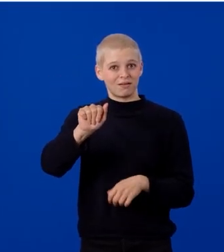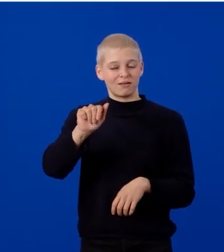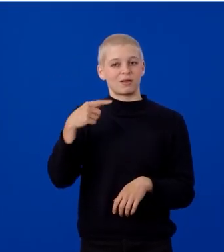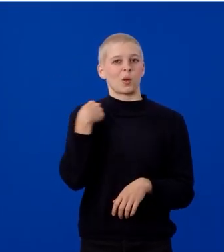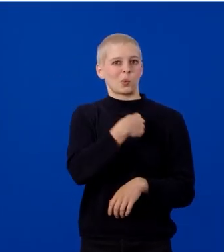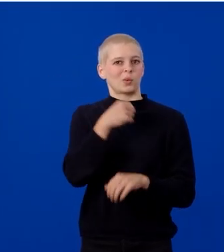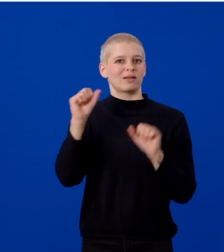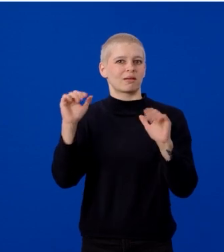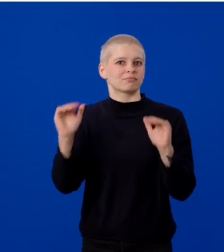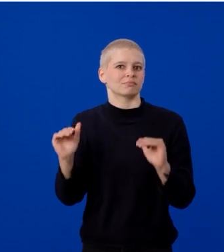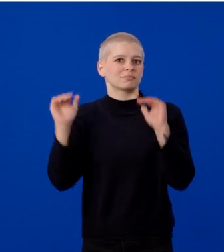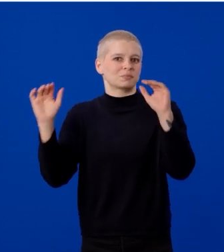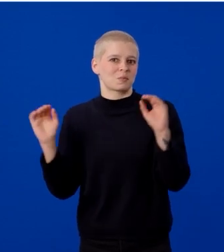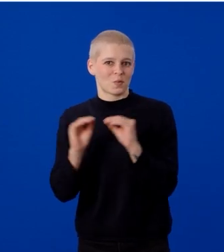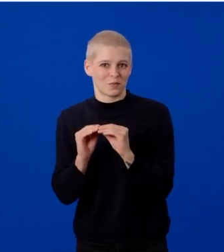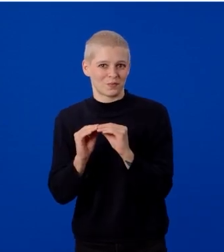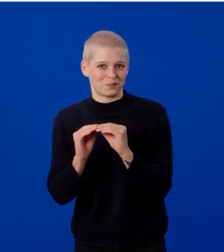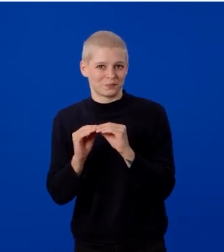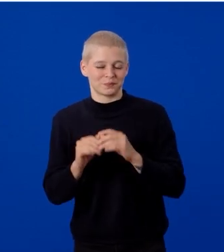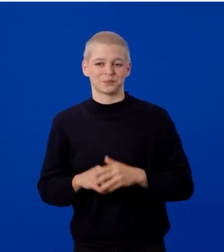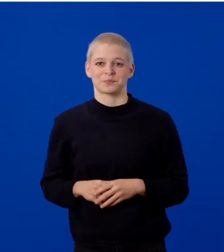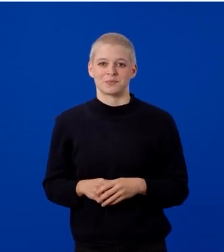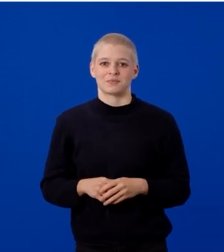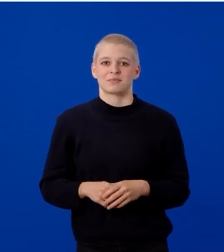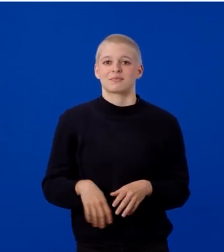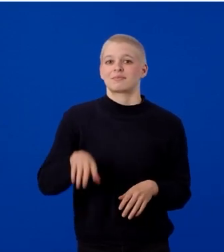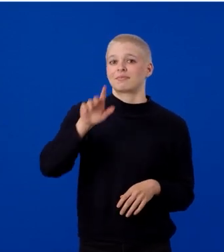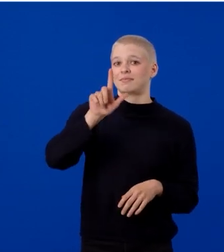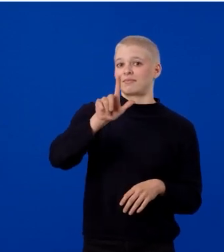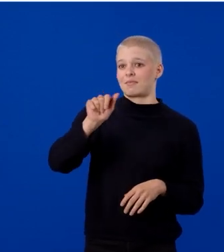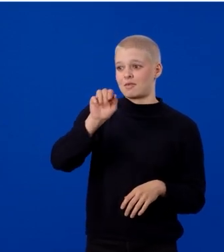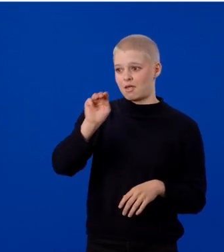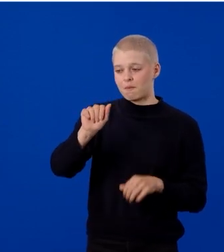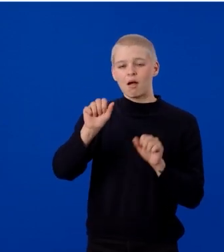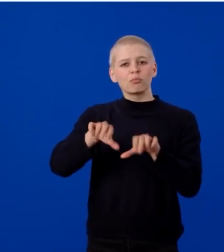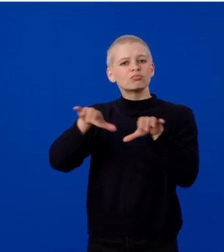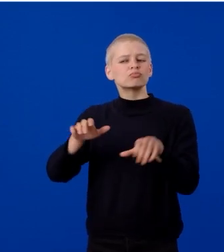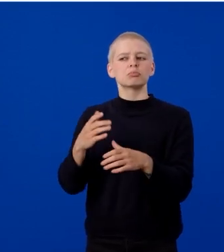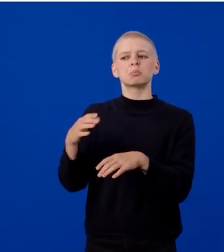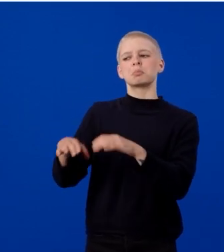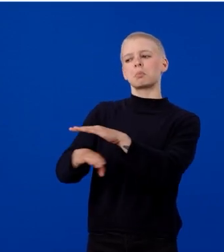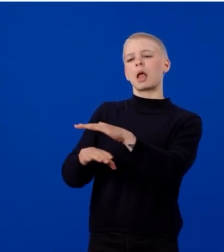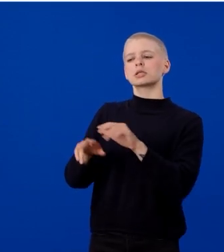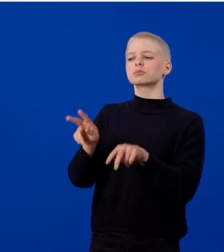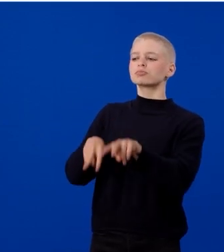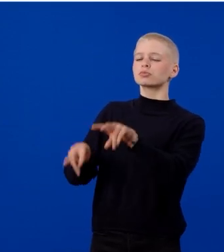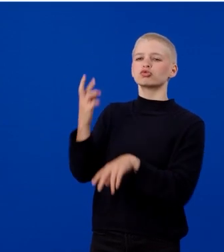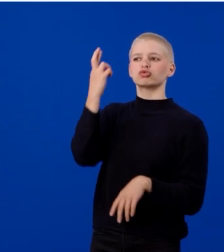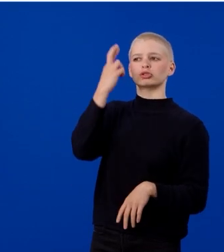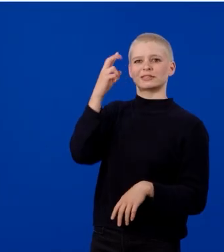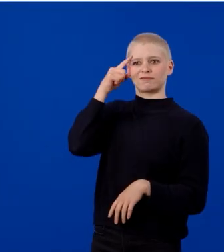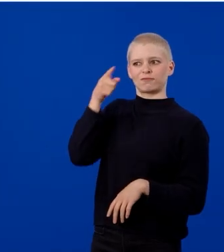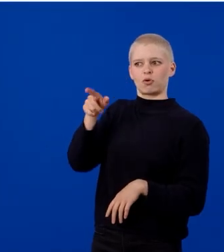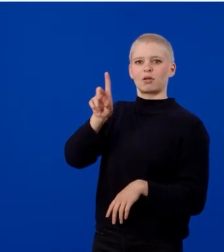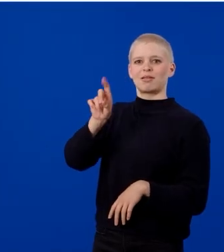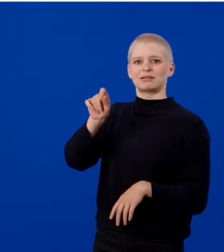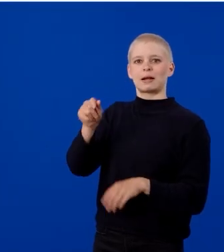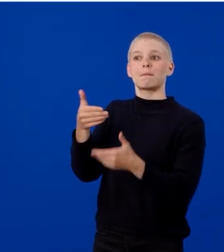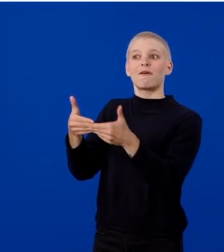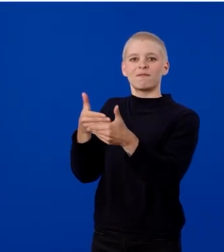can take it a step further. LLMMA can perform basic reasoning on the data before outputting it.